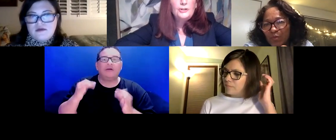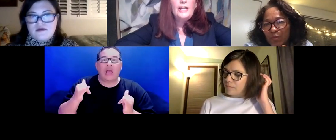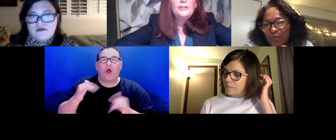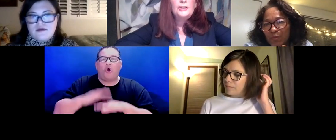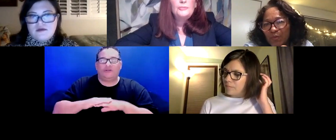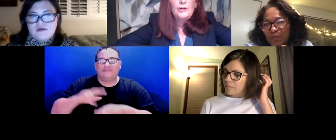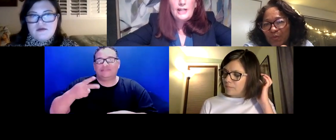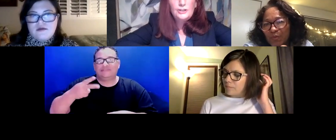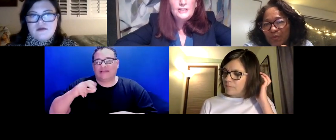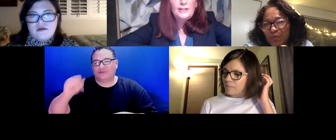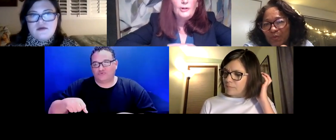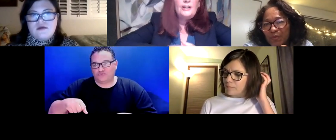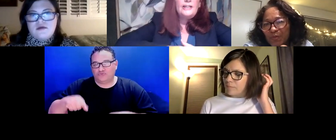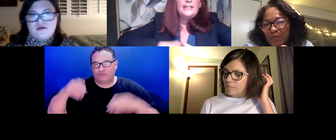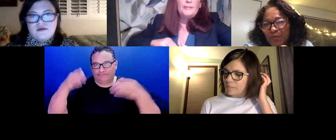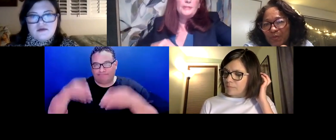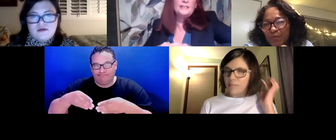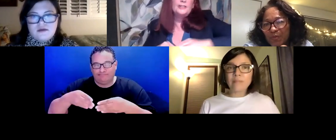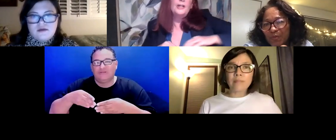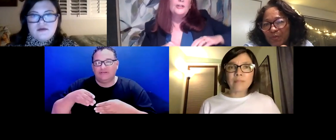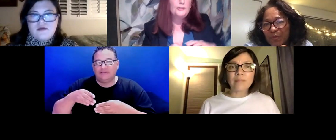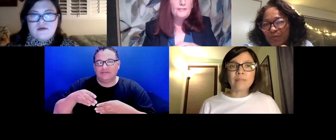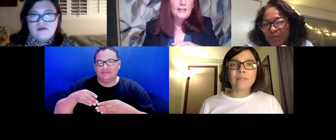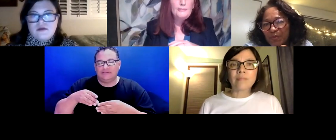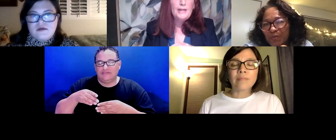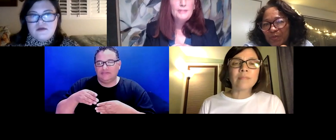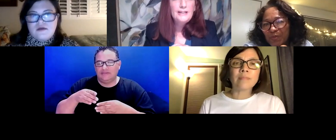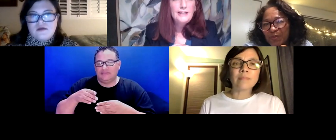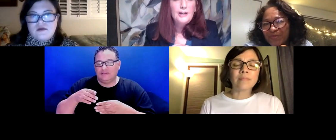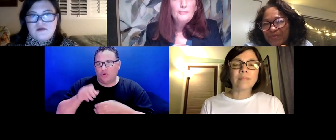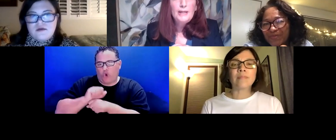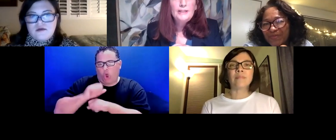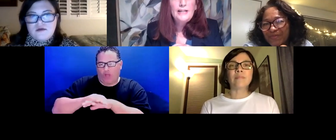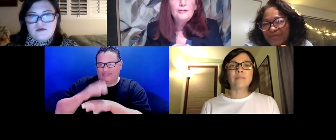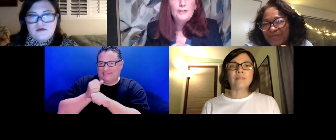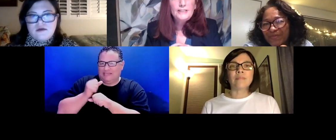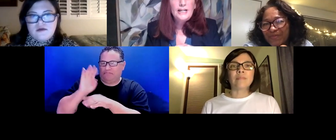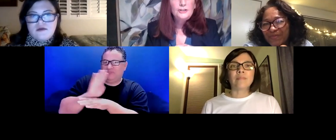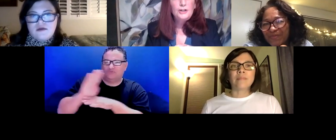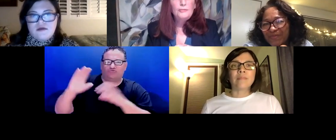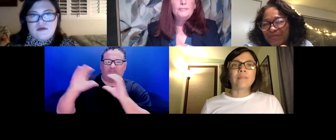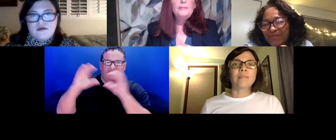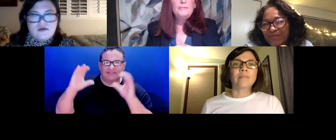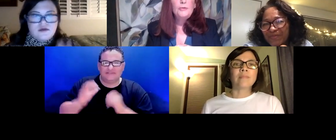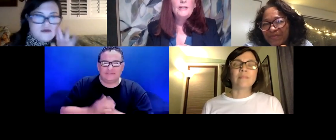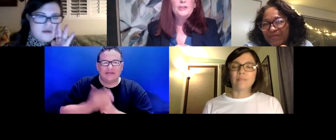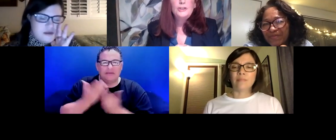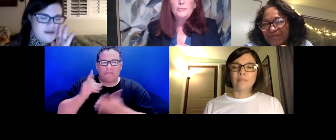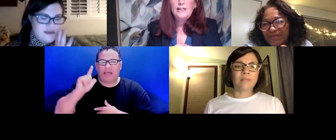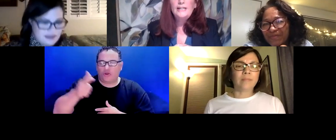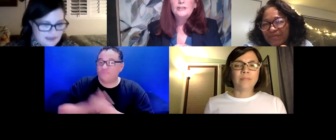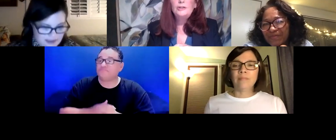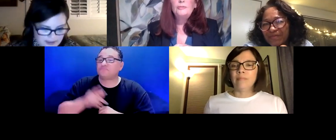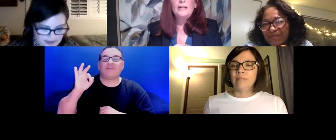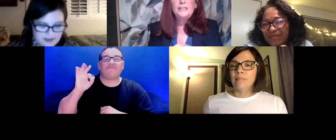semester. And she's working, as she said, working on getting that business certificate. Maybe, maybe later. Francine has shared with me before that